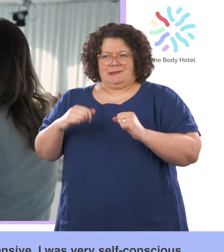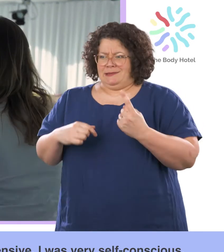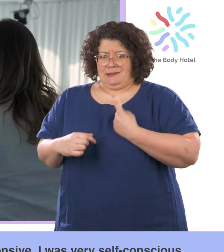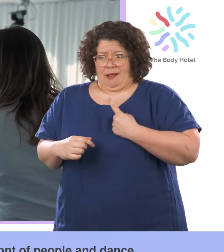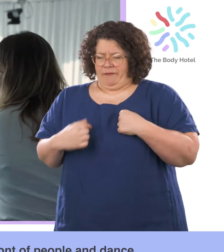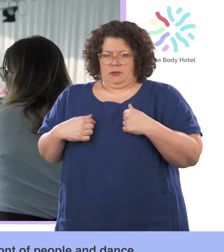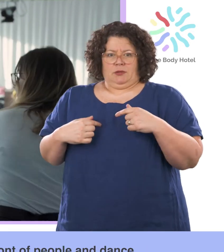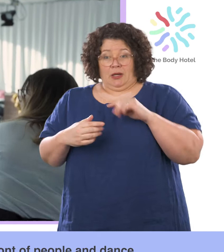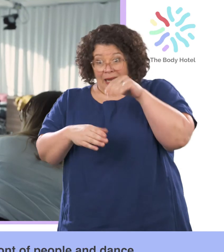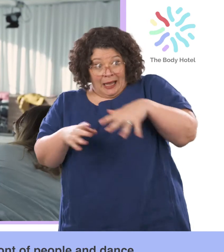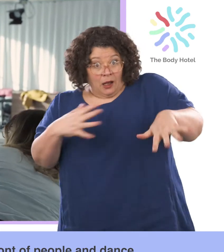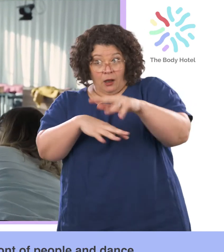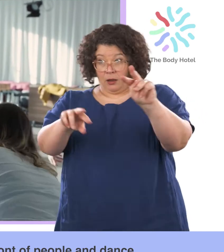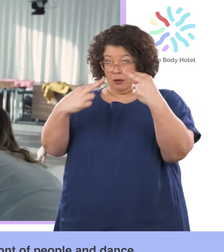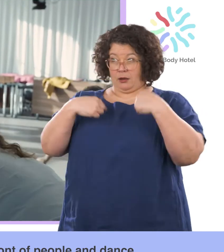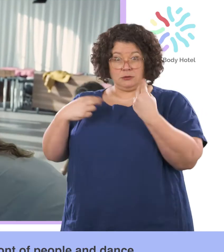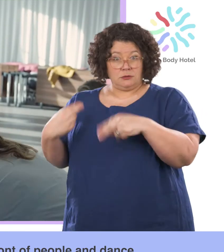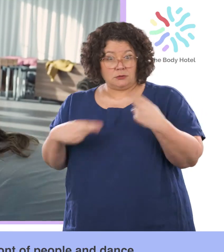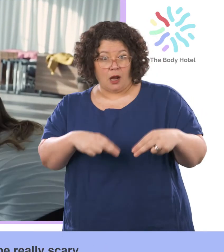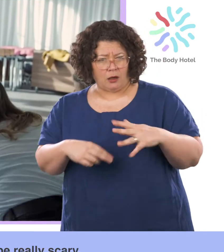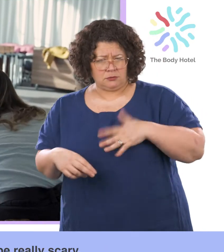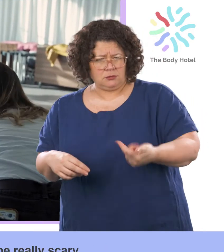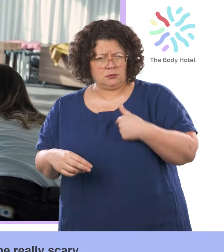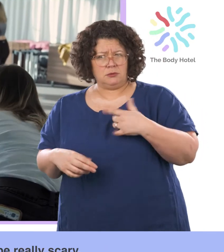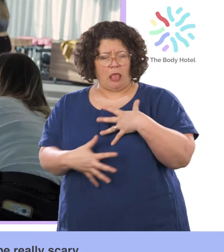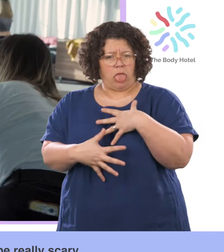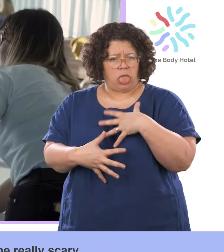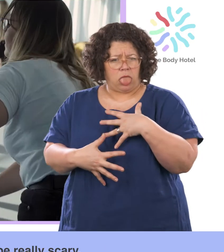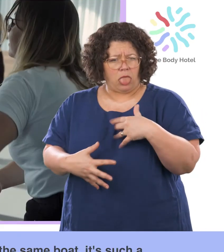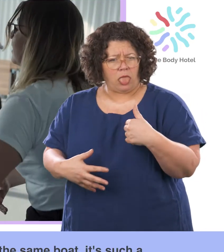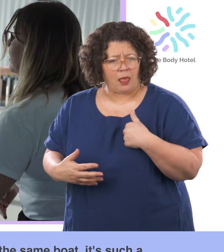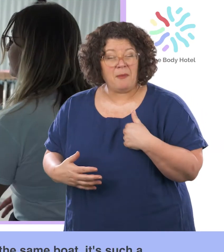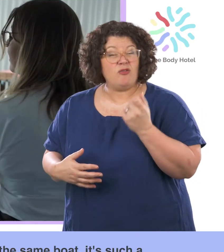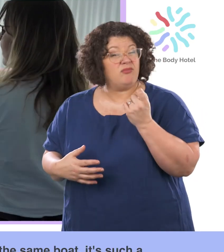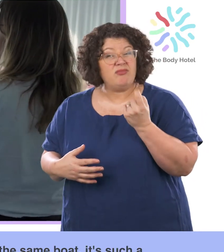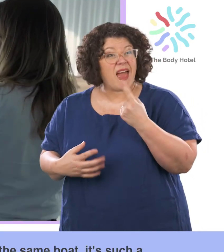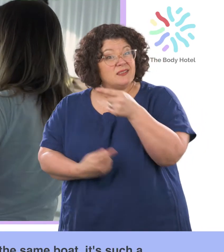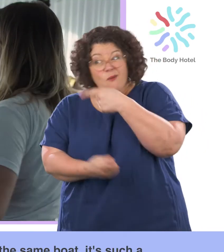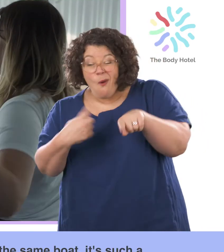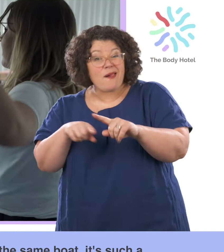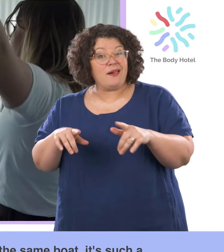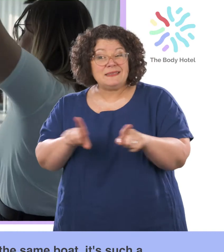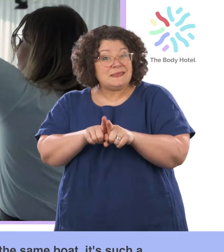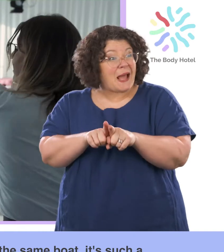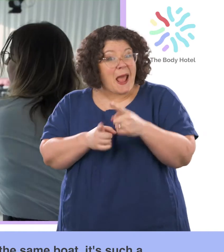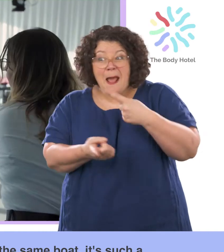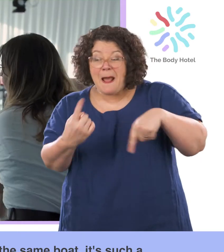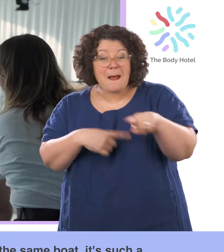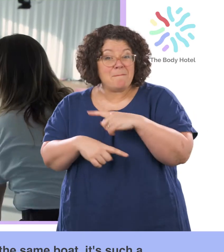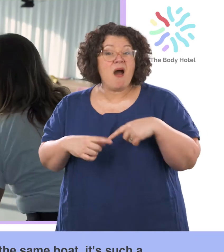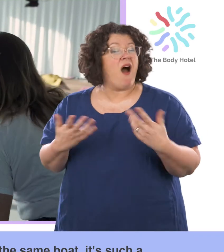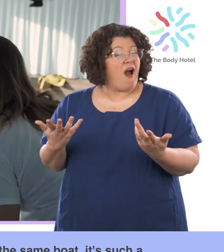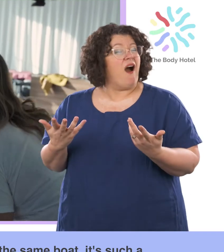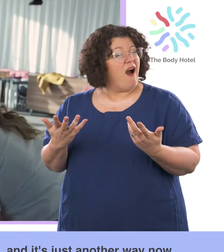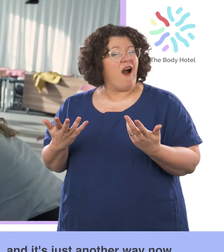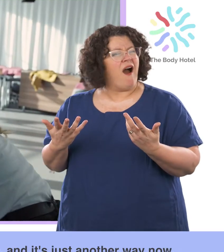-conscious, I didn't want to kind of get up in front of people and dance, I thought that was going to be really scary but actually because everyone's in the same boat it's such